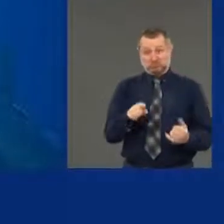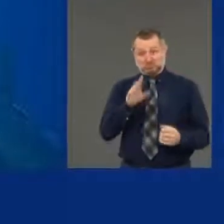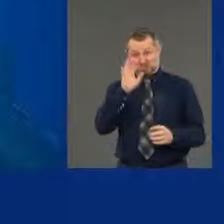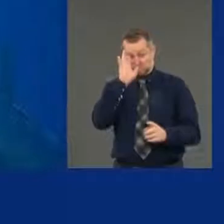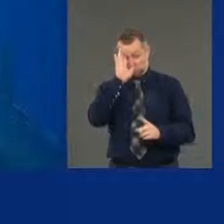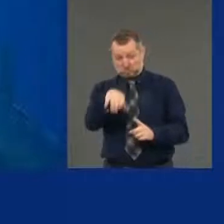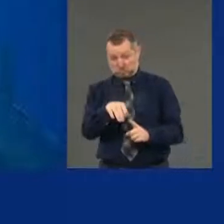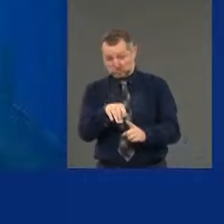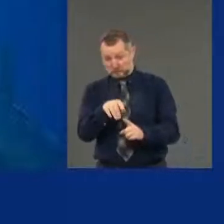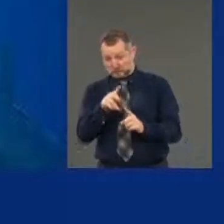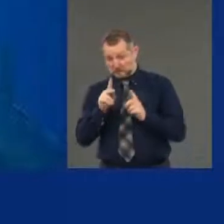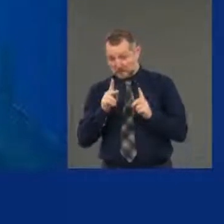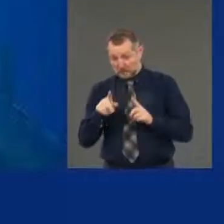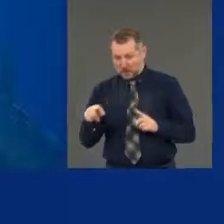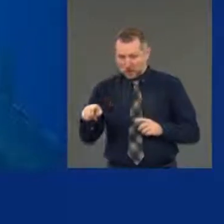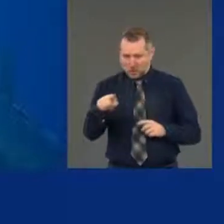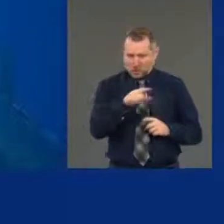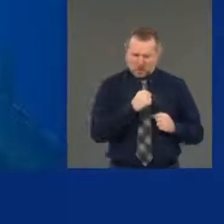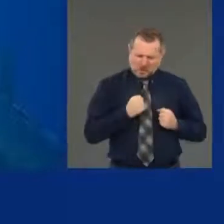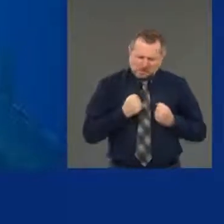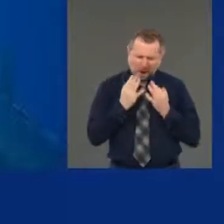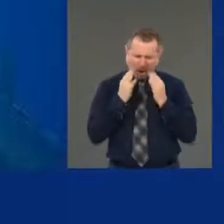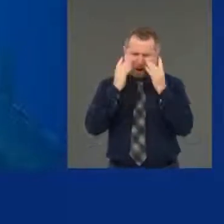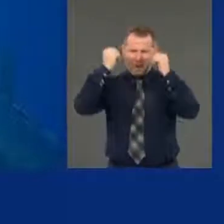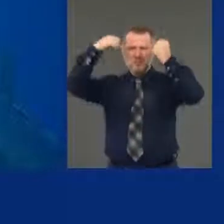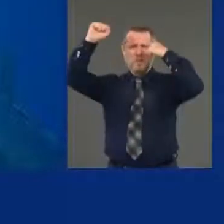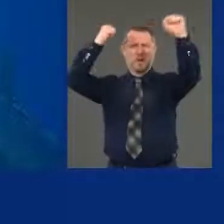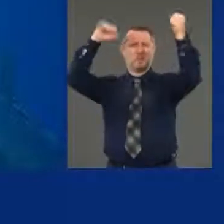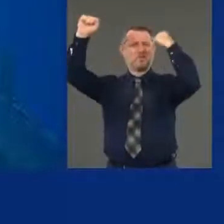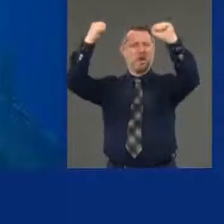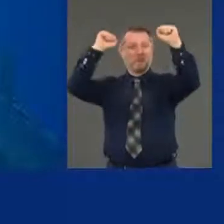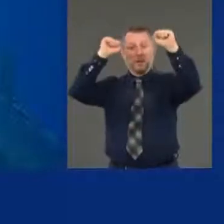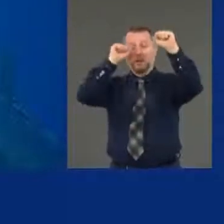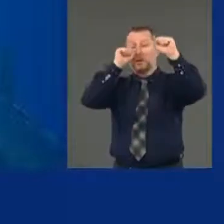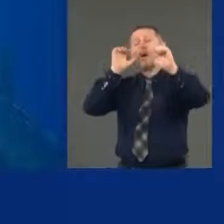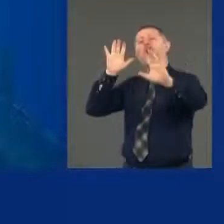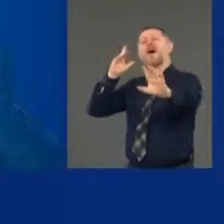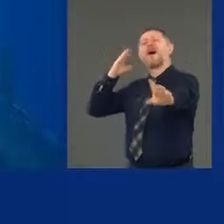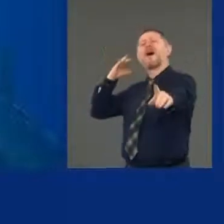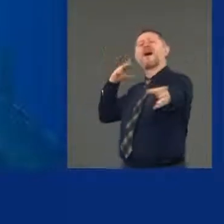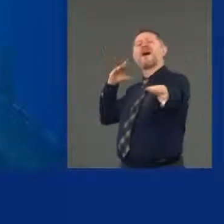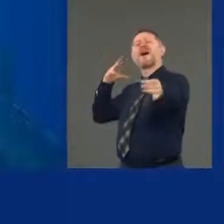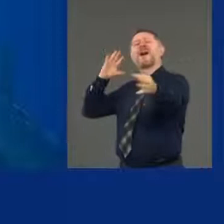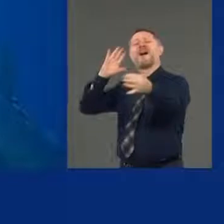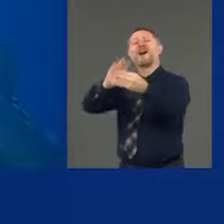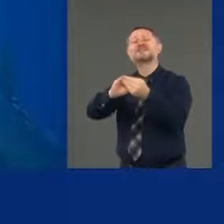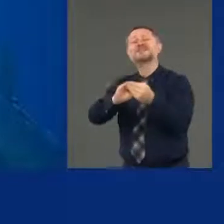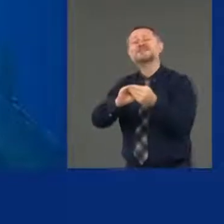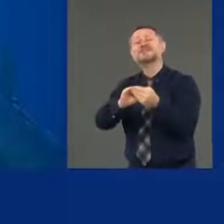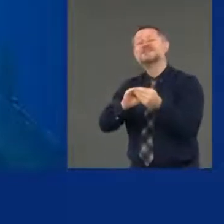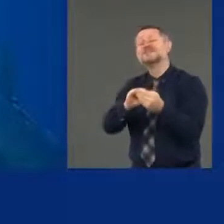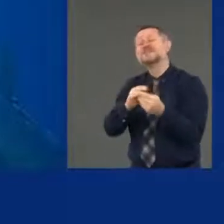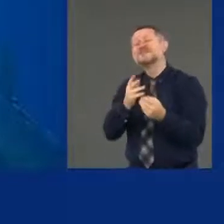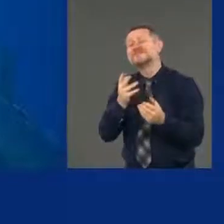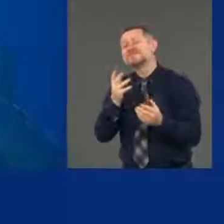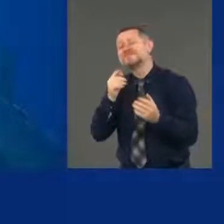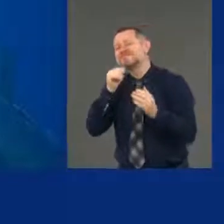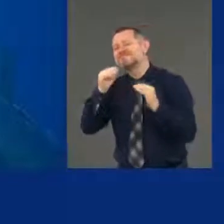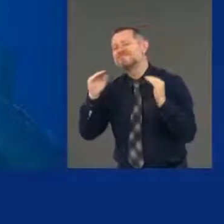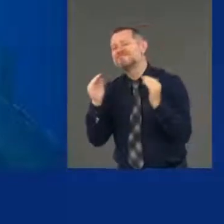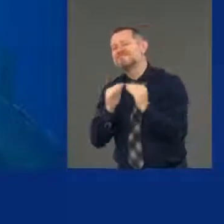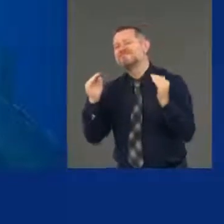of unfairness and injustice and frustrated at the lack of progress. There is no